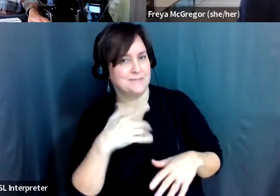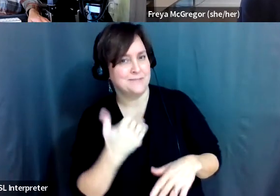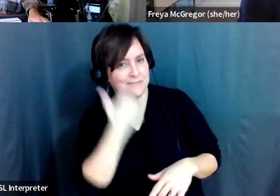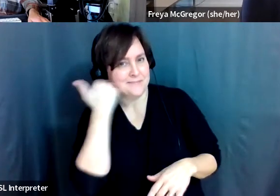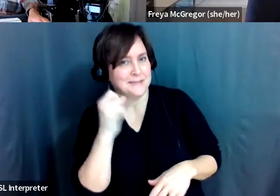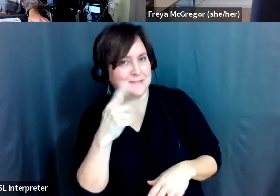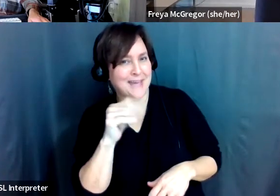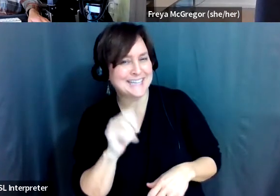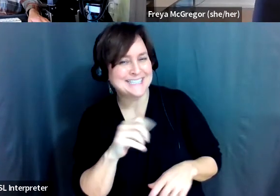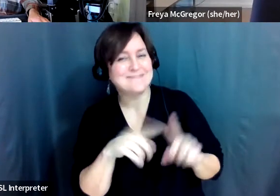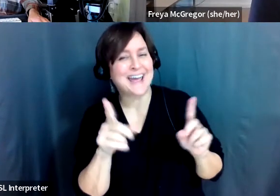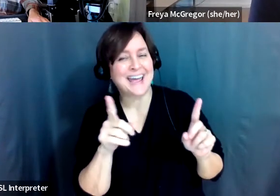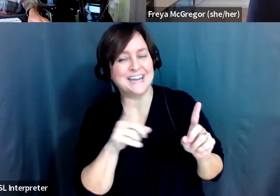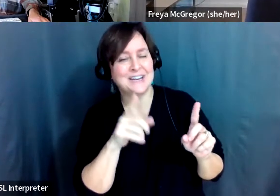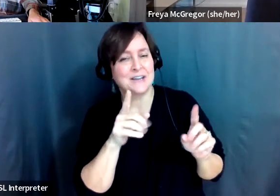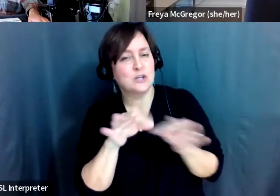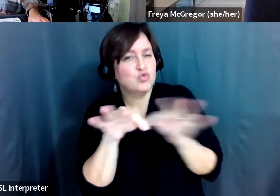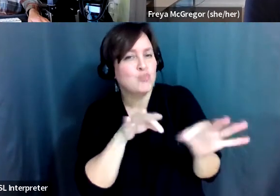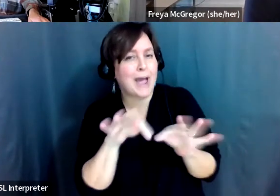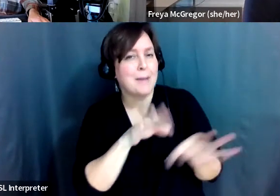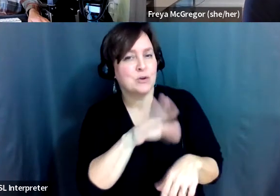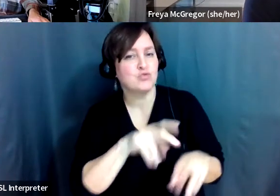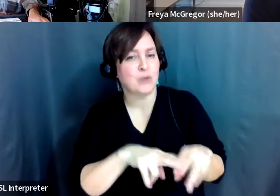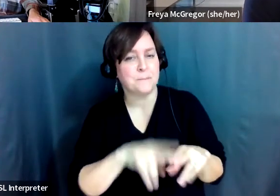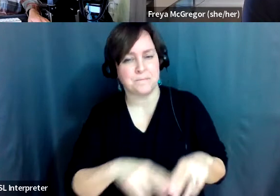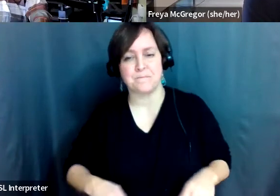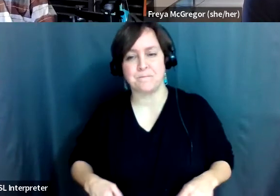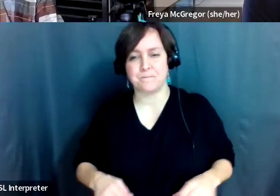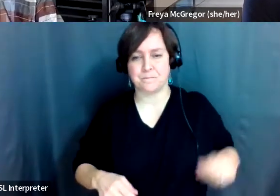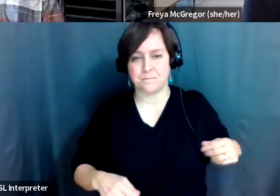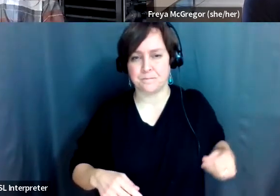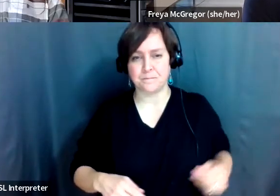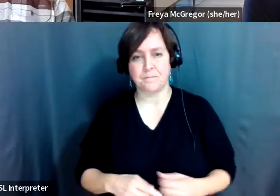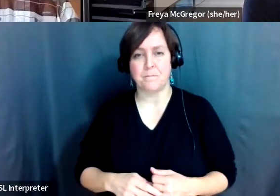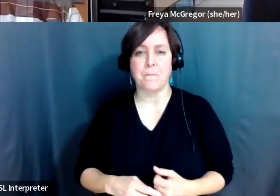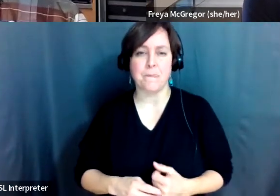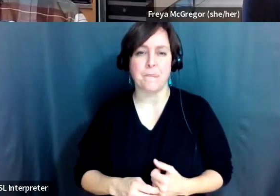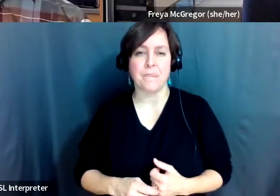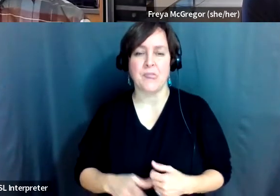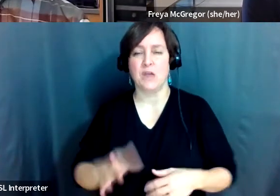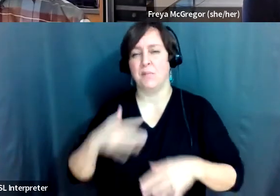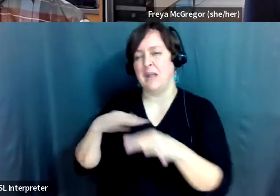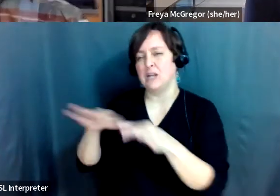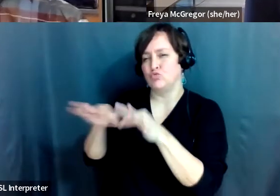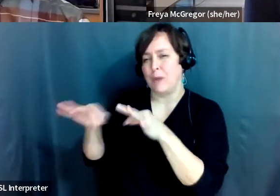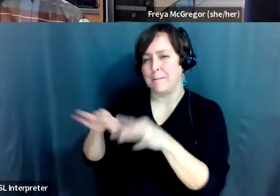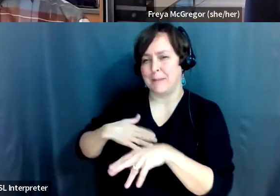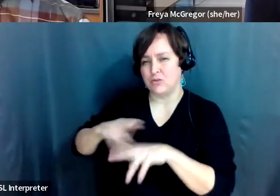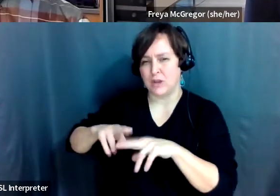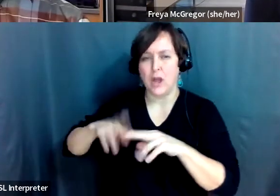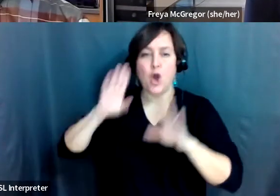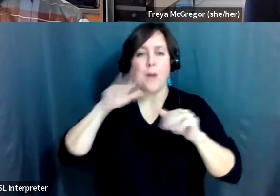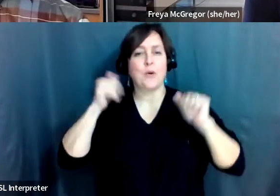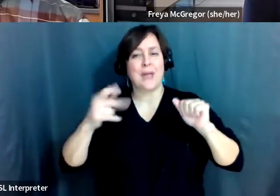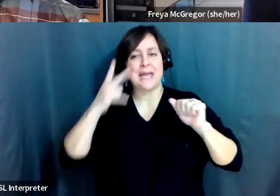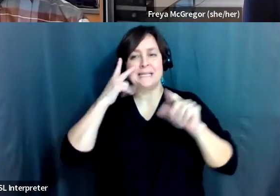a fair bit of it. So maybe you could even just describe... Yeah, let me do that. Let me describe... I was hoping we could